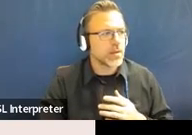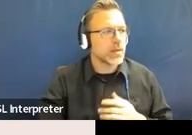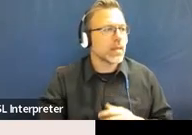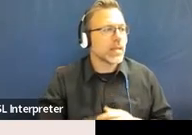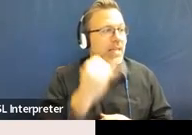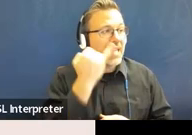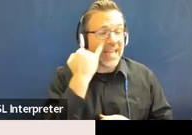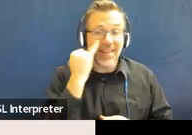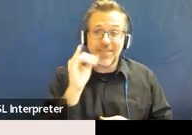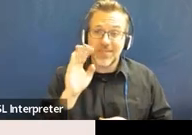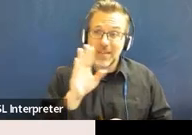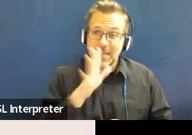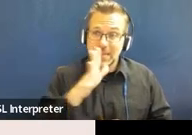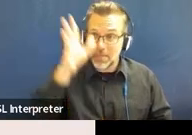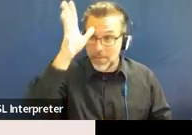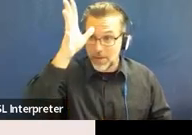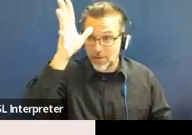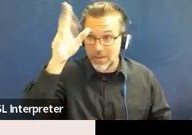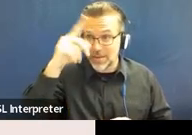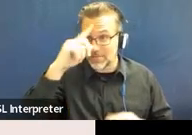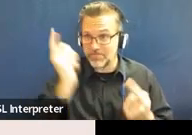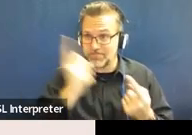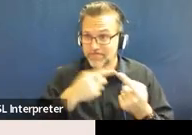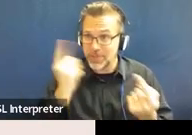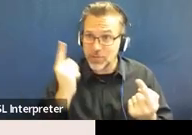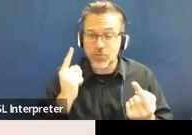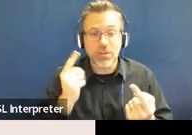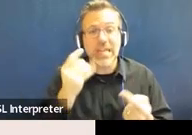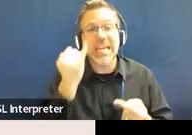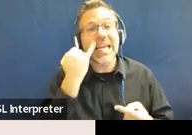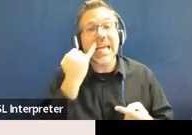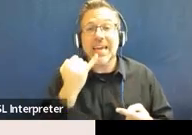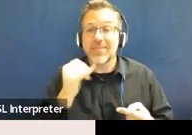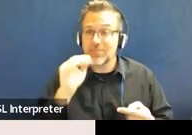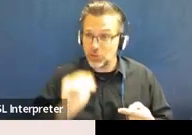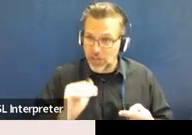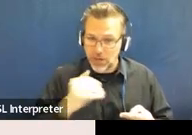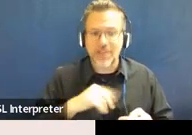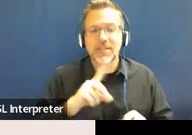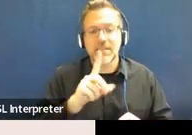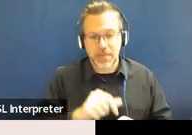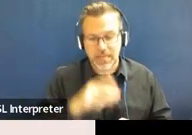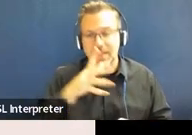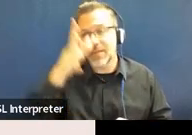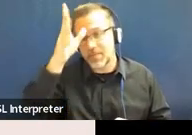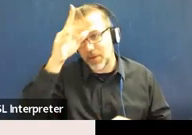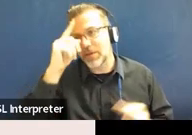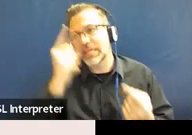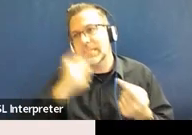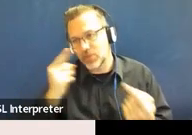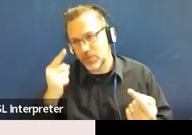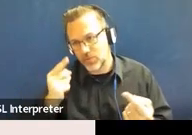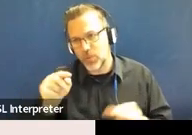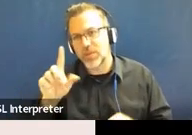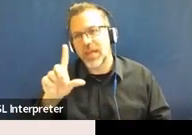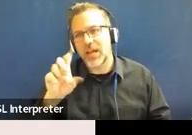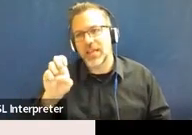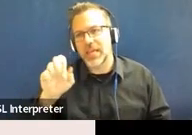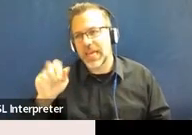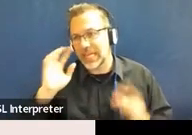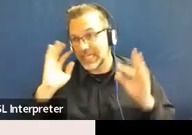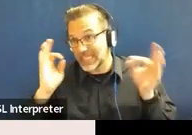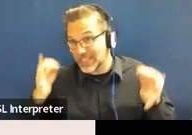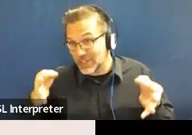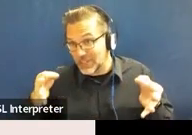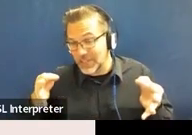disagree, the child has a disability and the parent disagrees with the LEA's decision regarding the